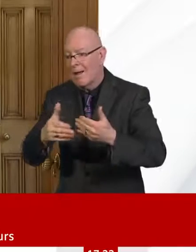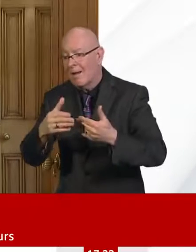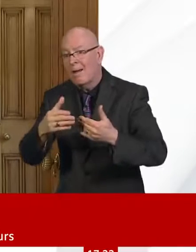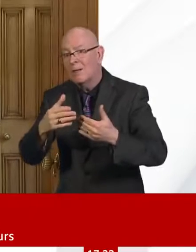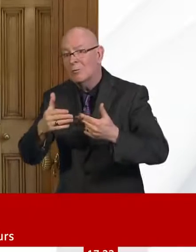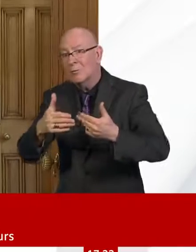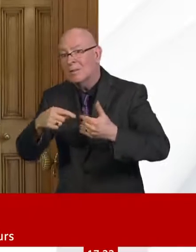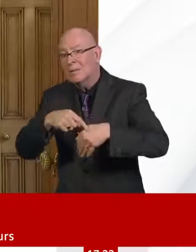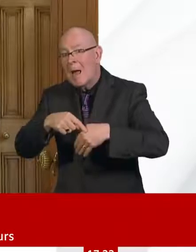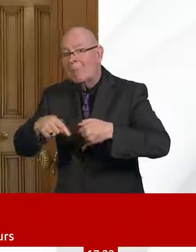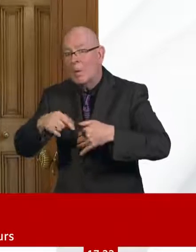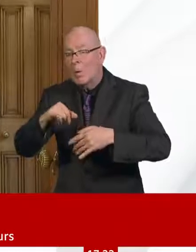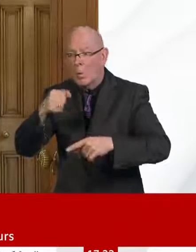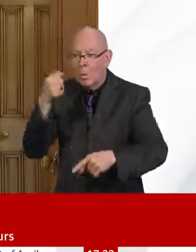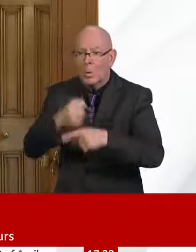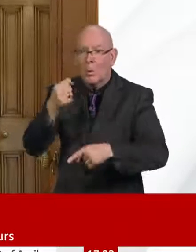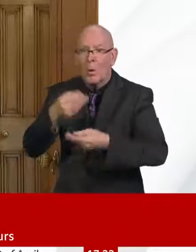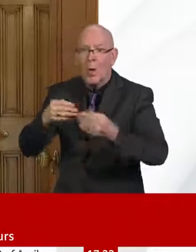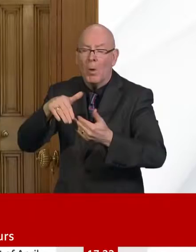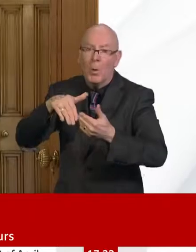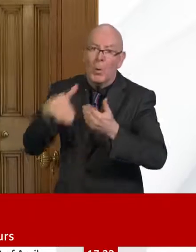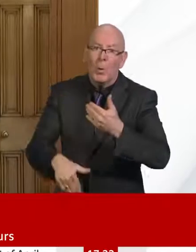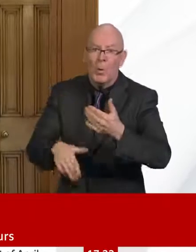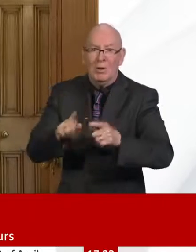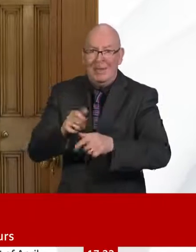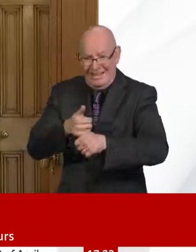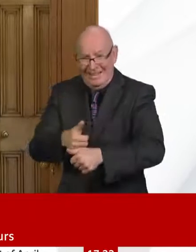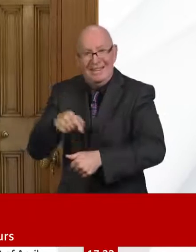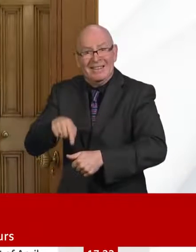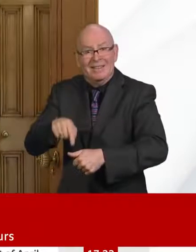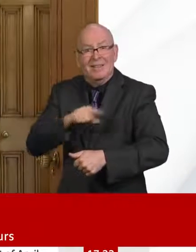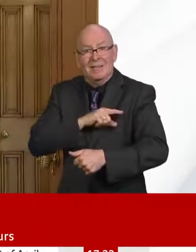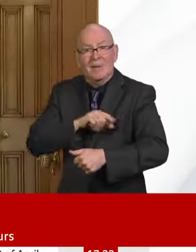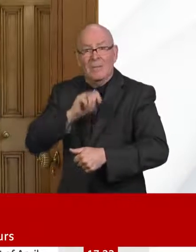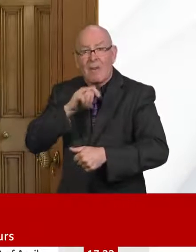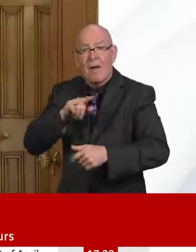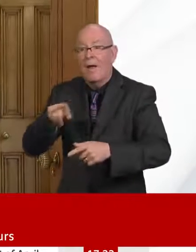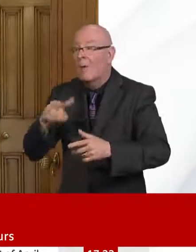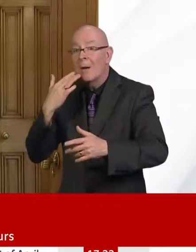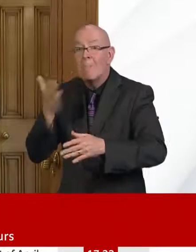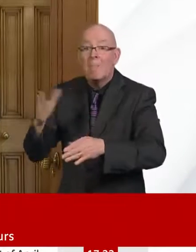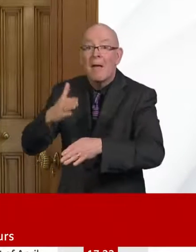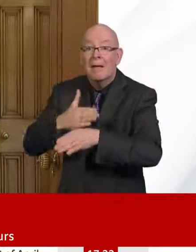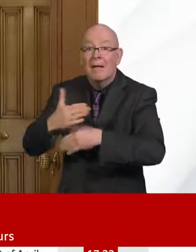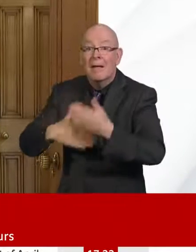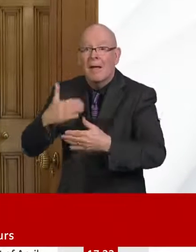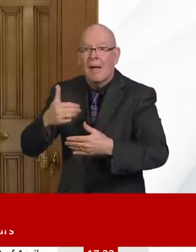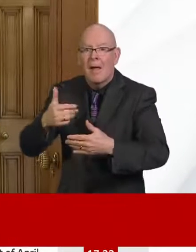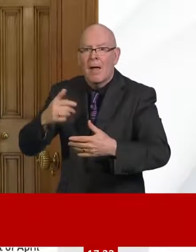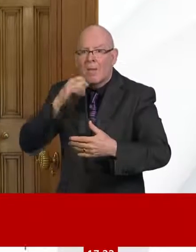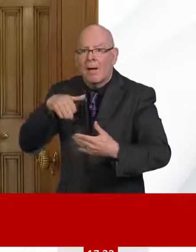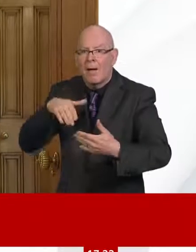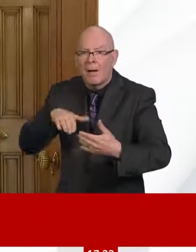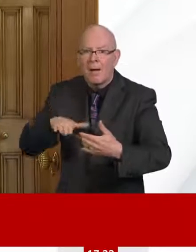an economy as quickly as possible. And indeed, that's what the OBR scenario, you know, puts in its puts in its forecast. So,